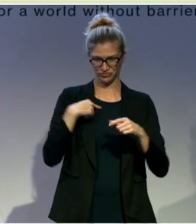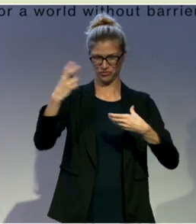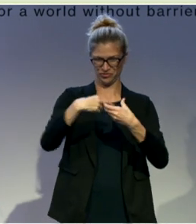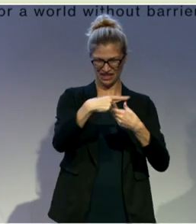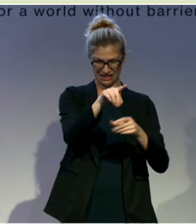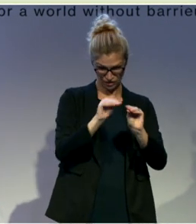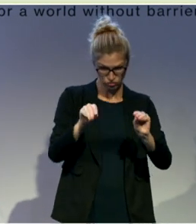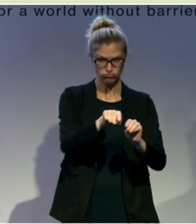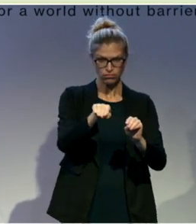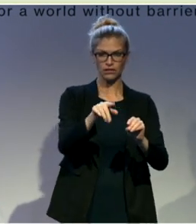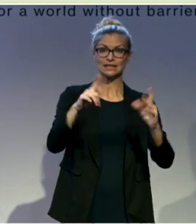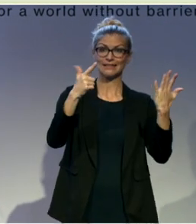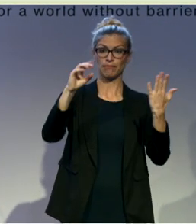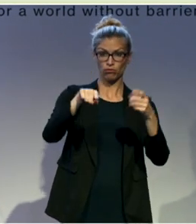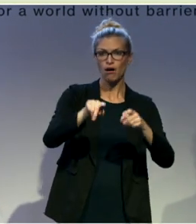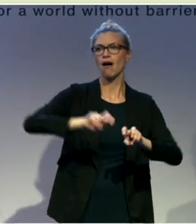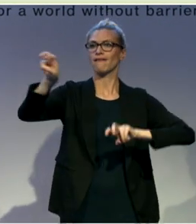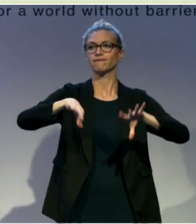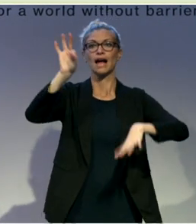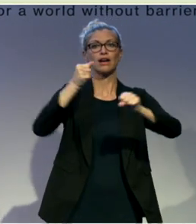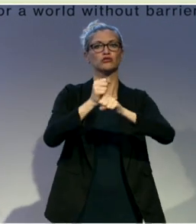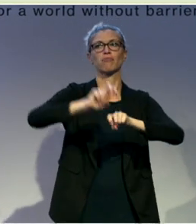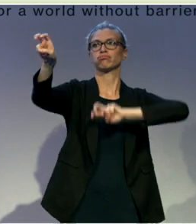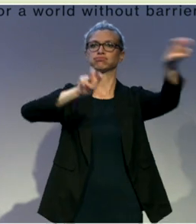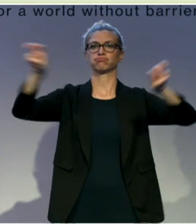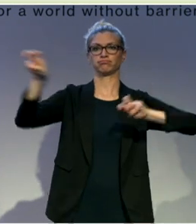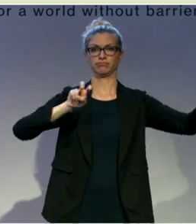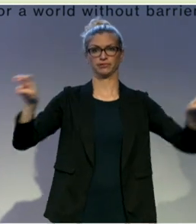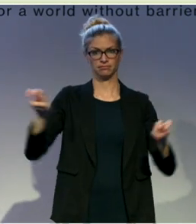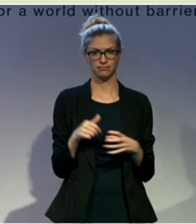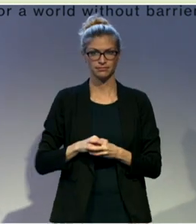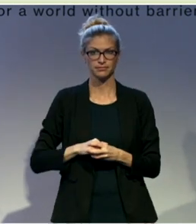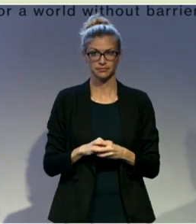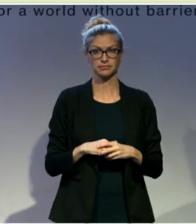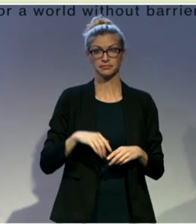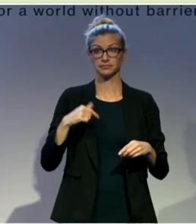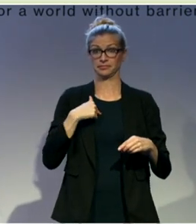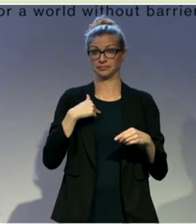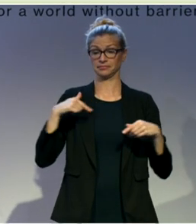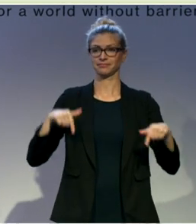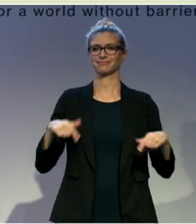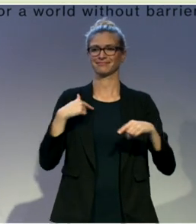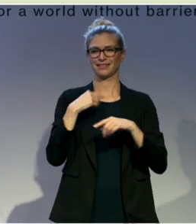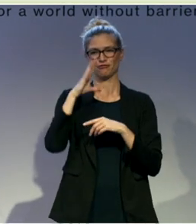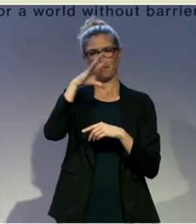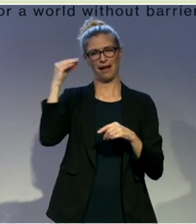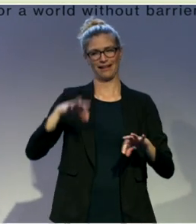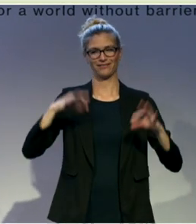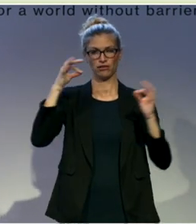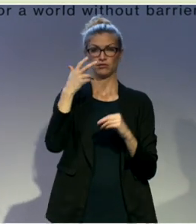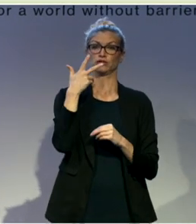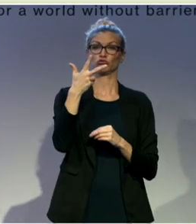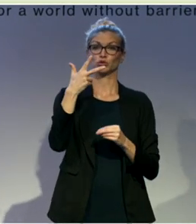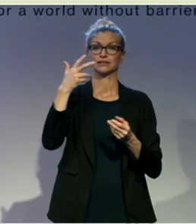So, we think we have three winners with our system, when we develop this social franchise system. are the franchises,